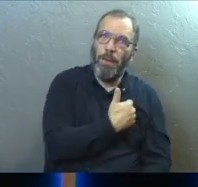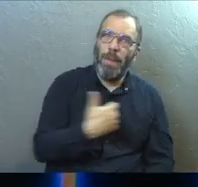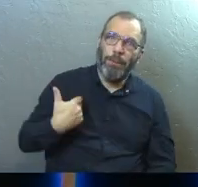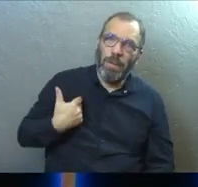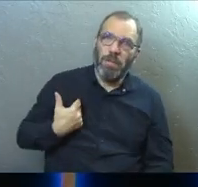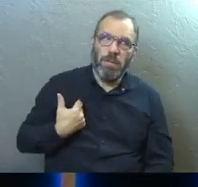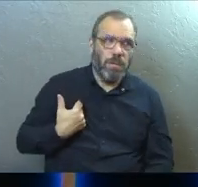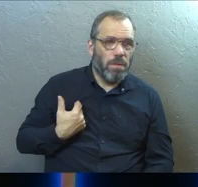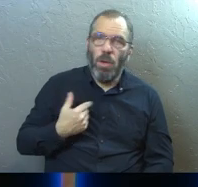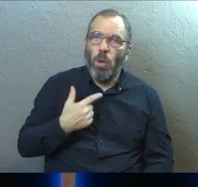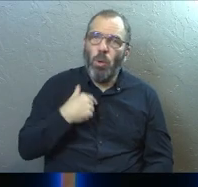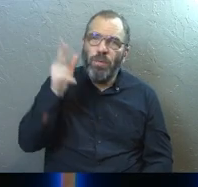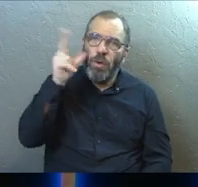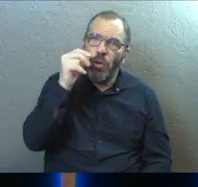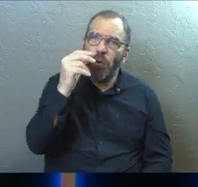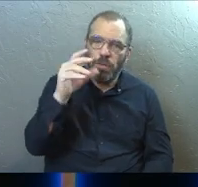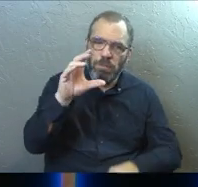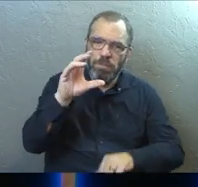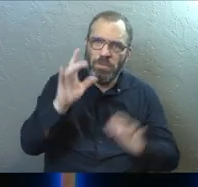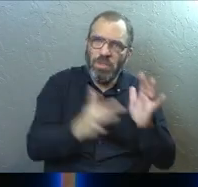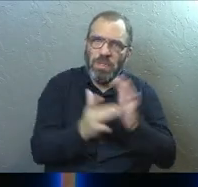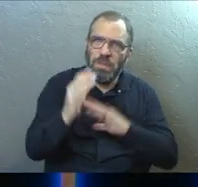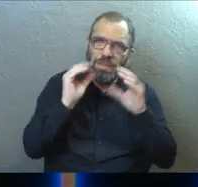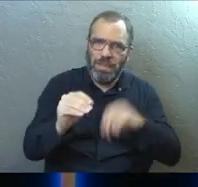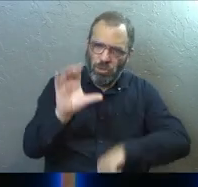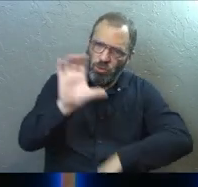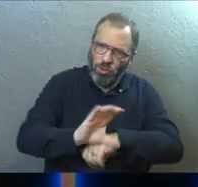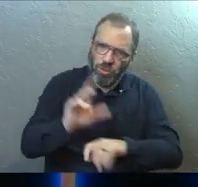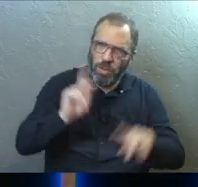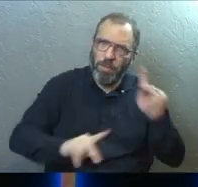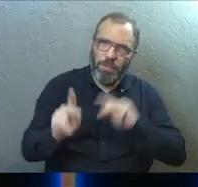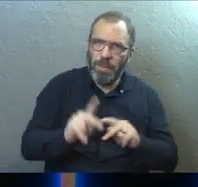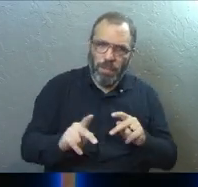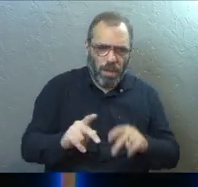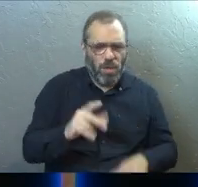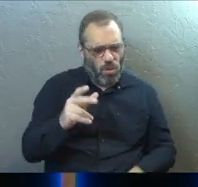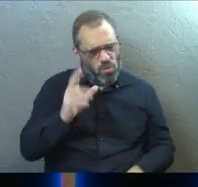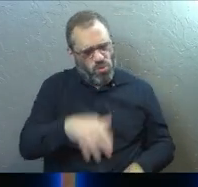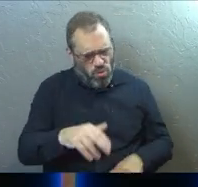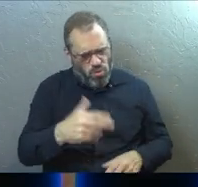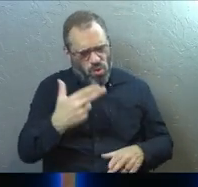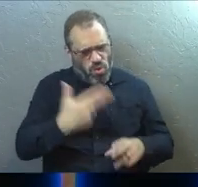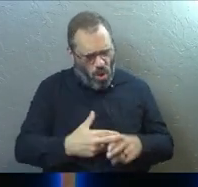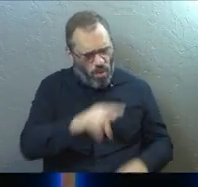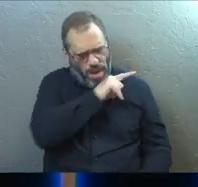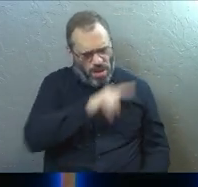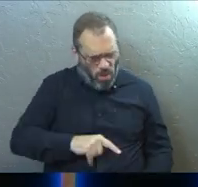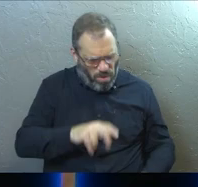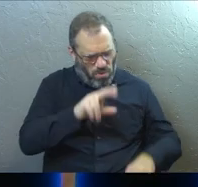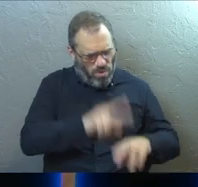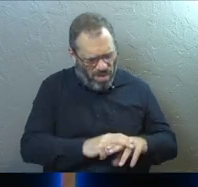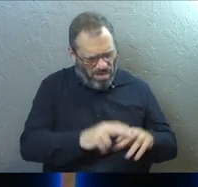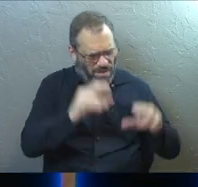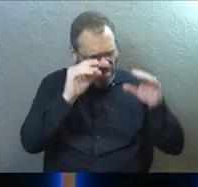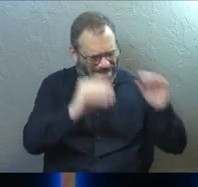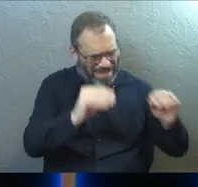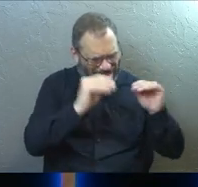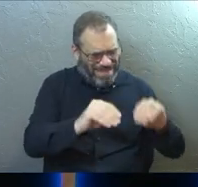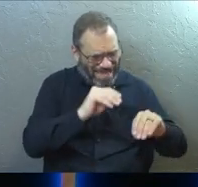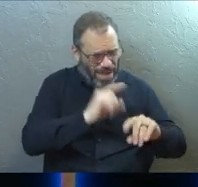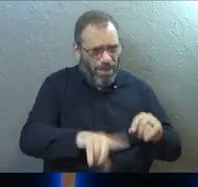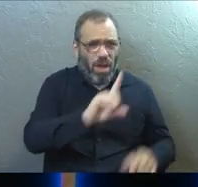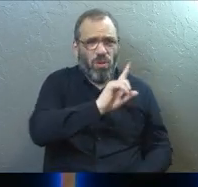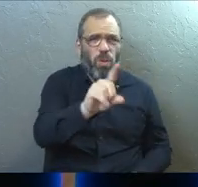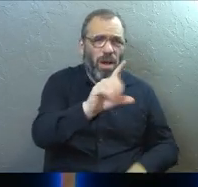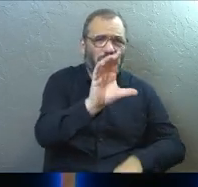Because who are the people who've heard his teaching? That's church people. So you call me Lord and you're sitting under my teaching. But then